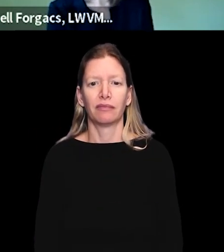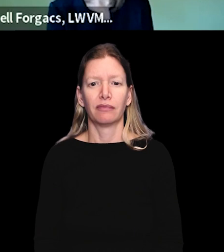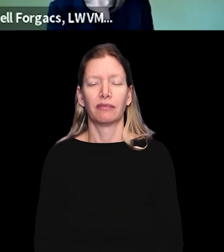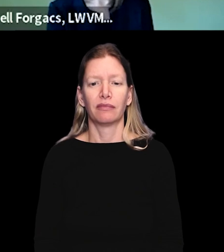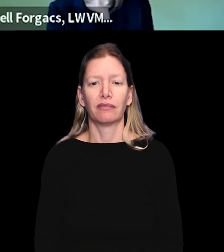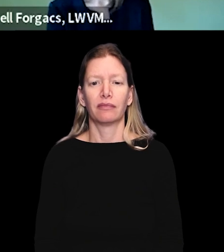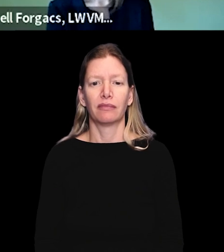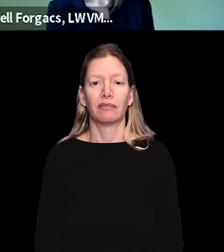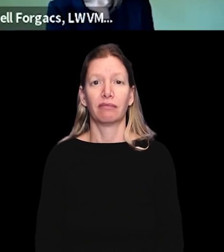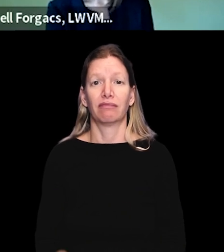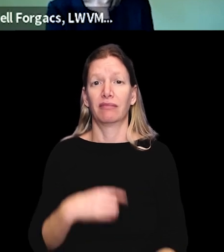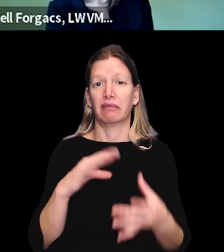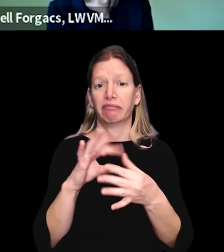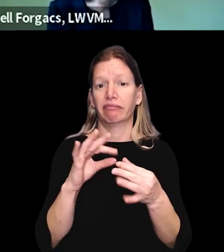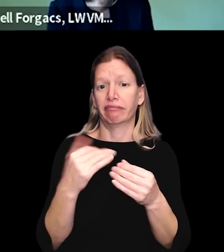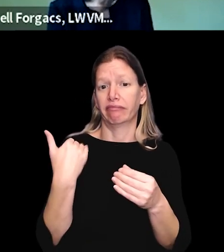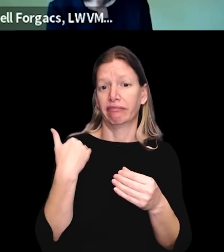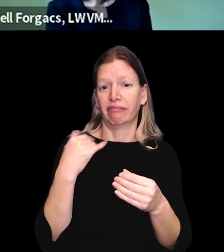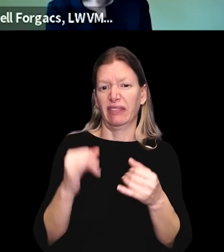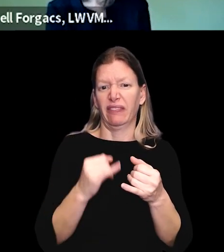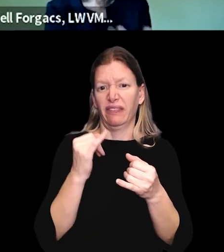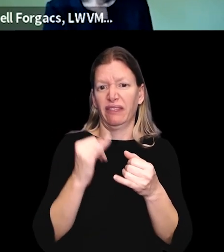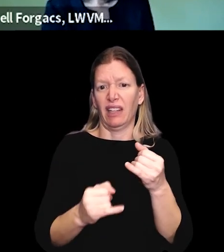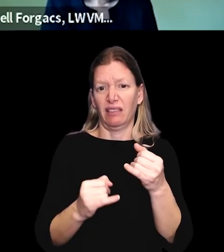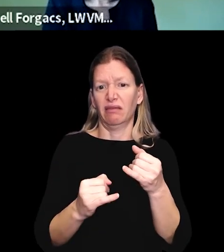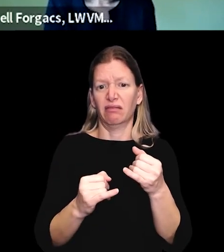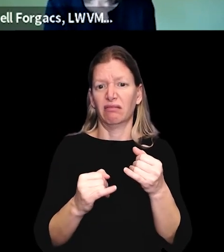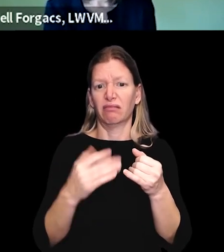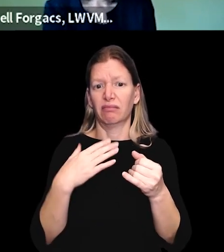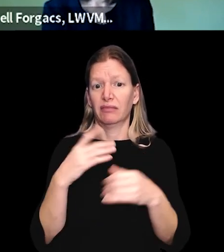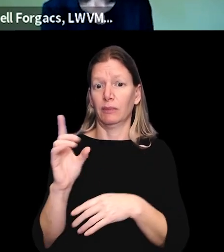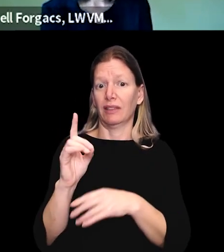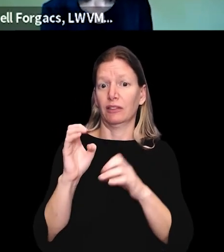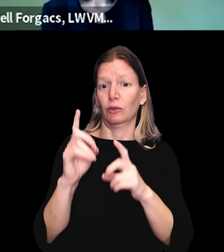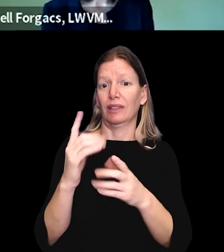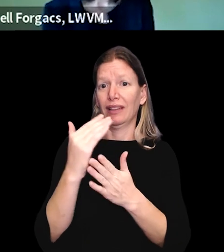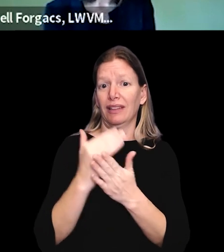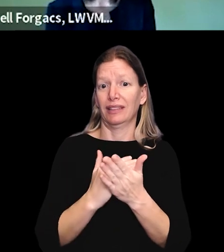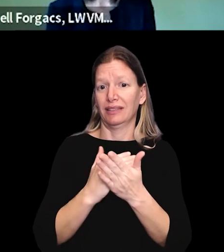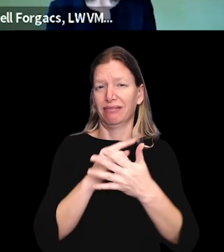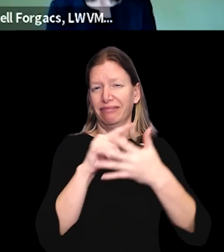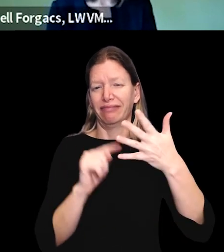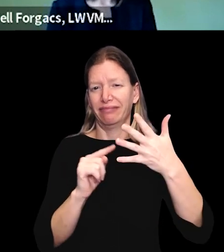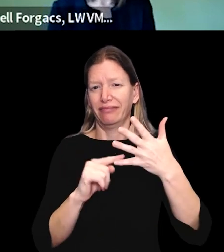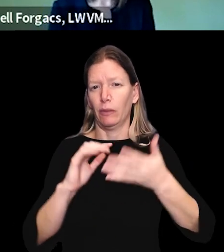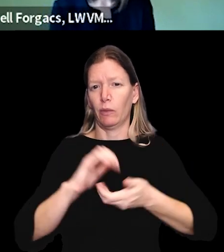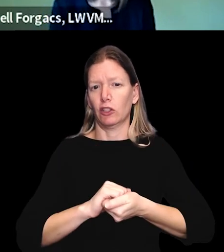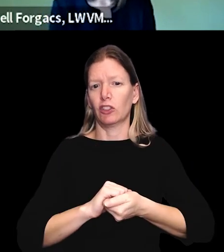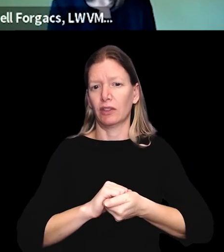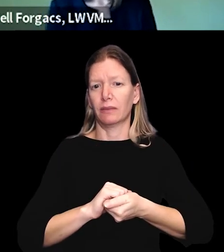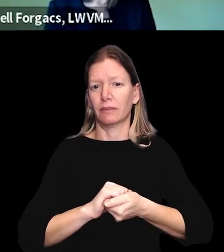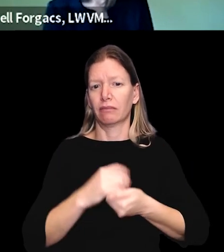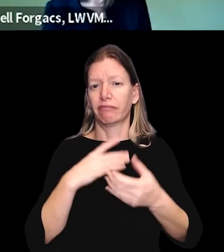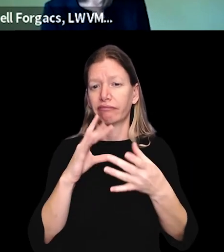be able to do that. As I said before, the final on my in my democracy education list is partnerships.